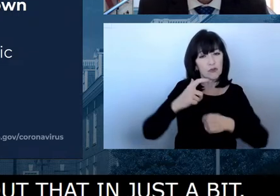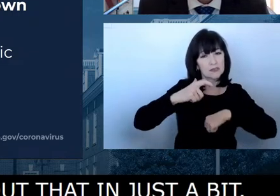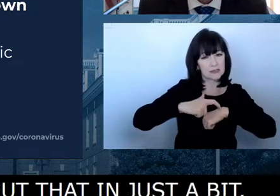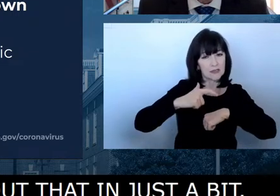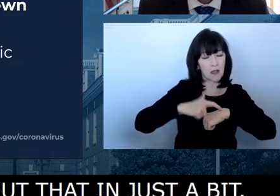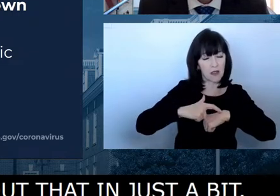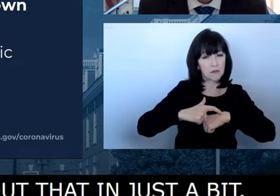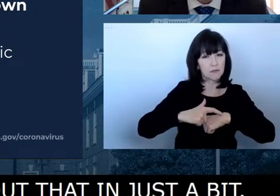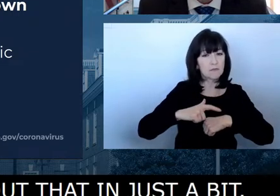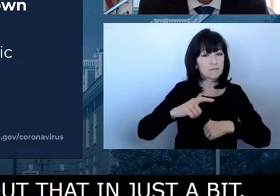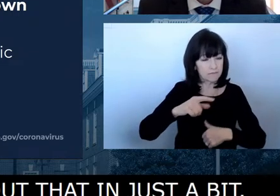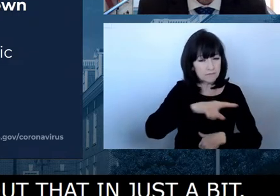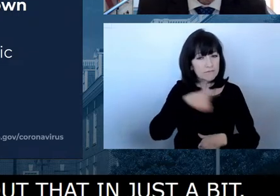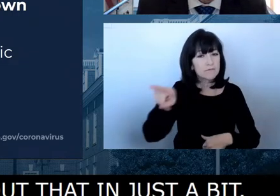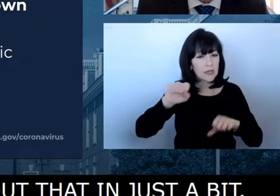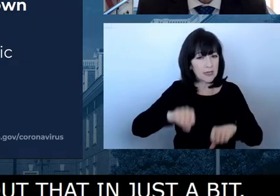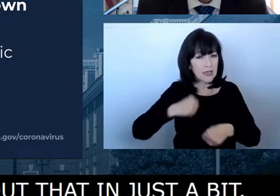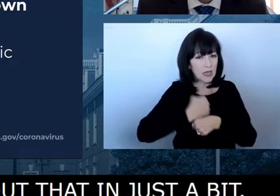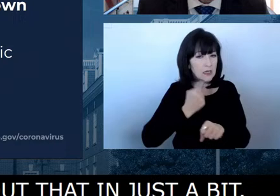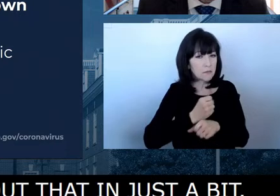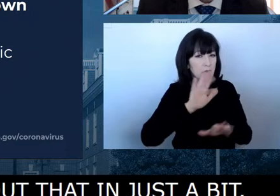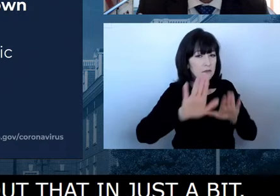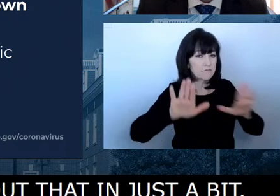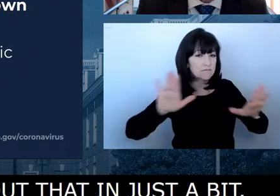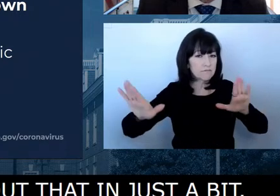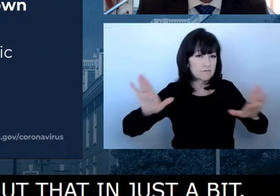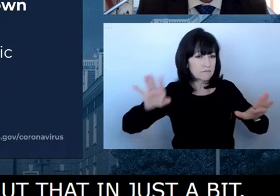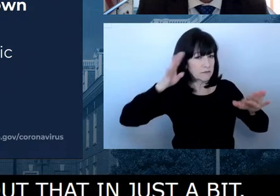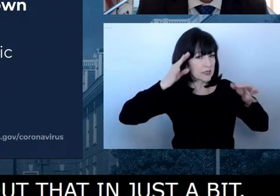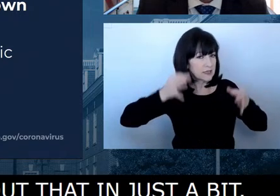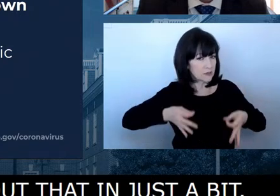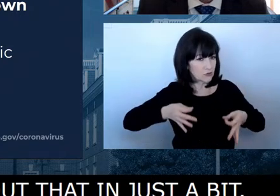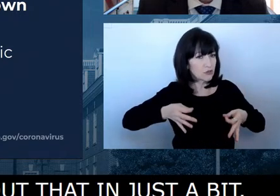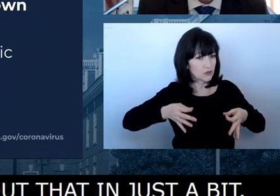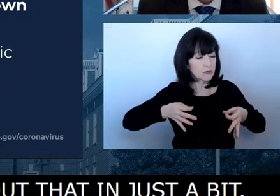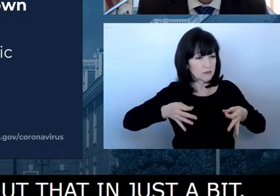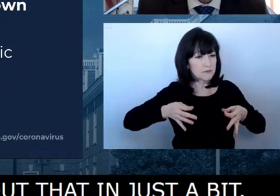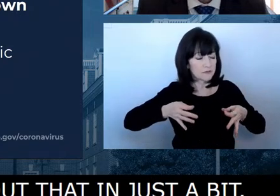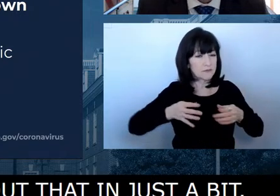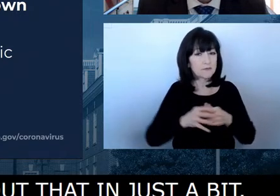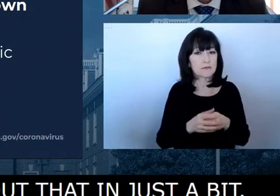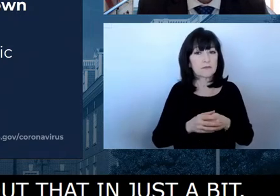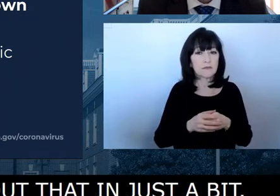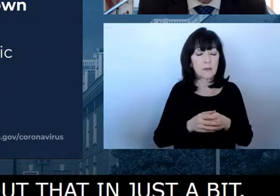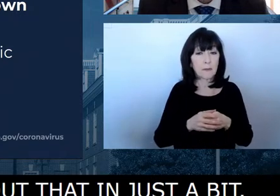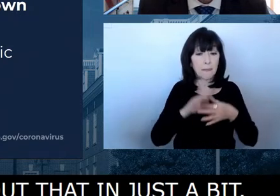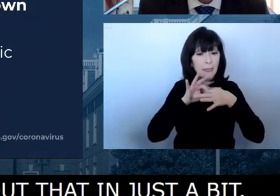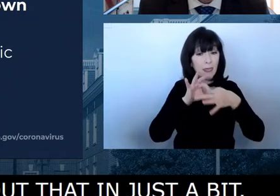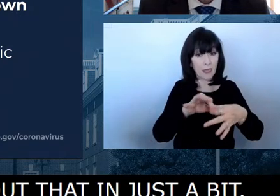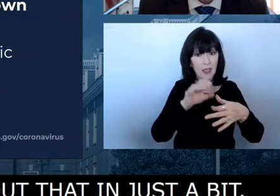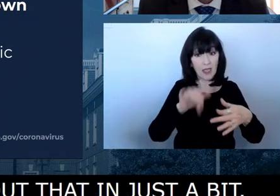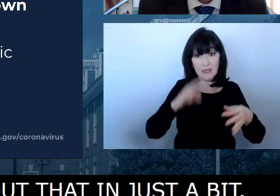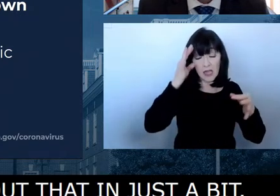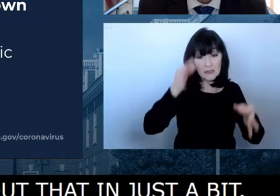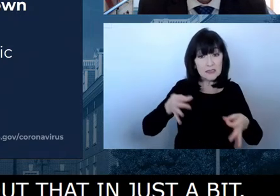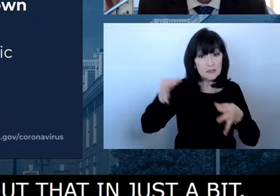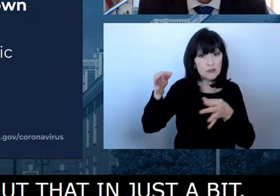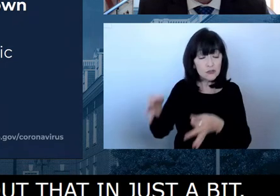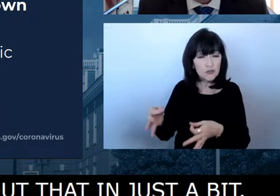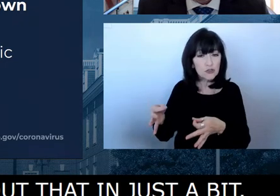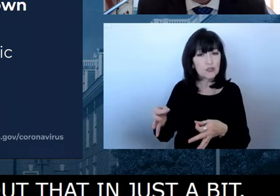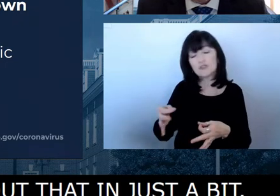with local masking. And I think playing into that decision will be the guidance that we